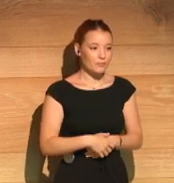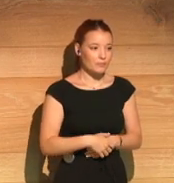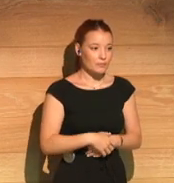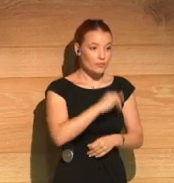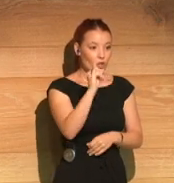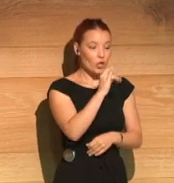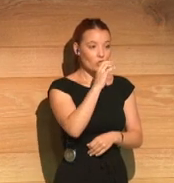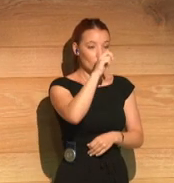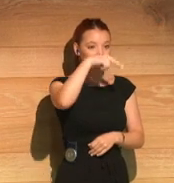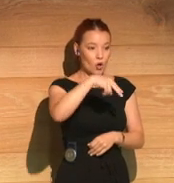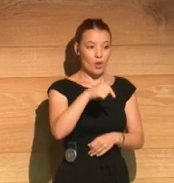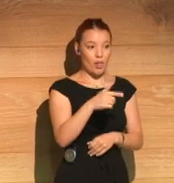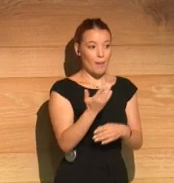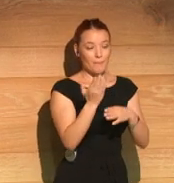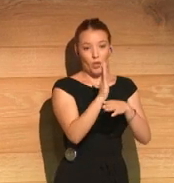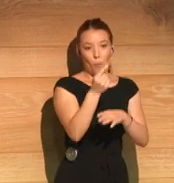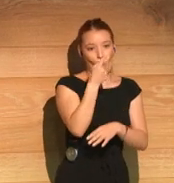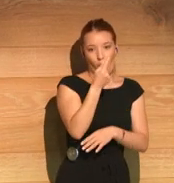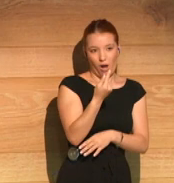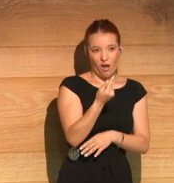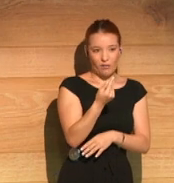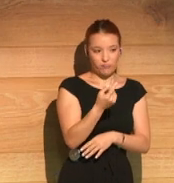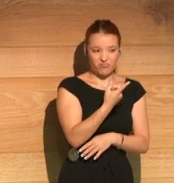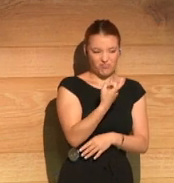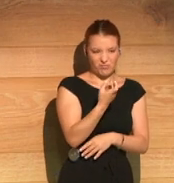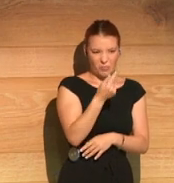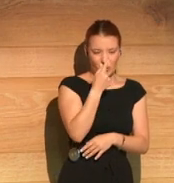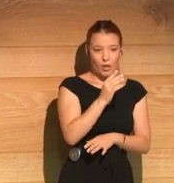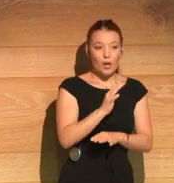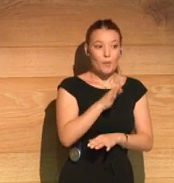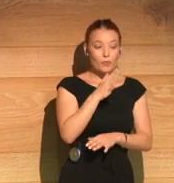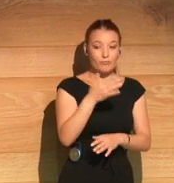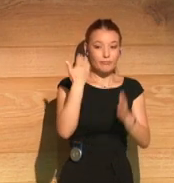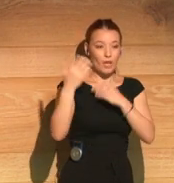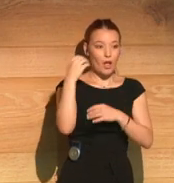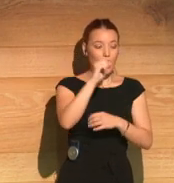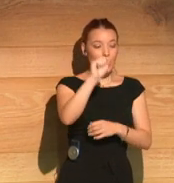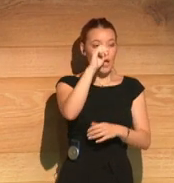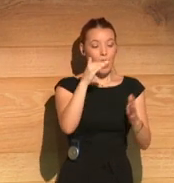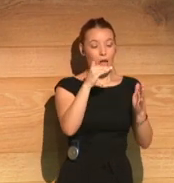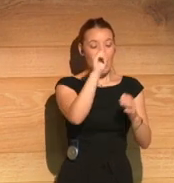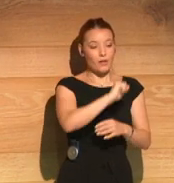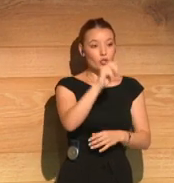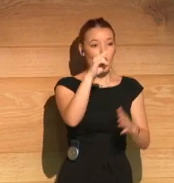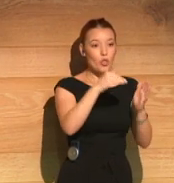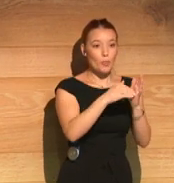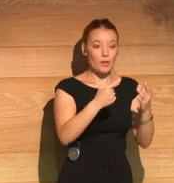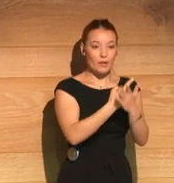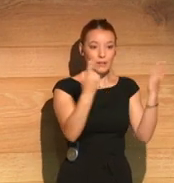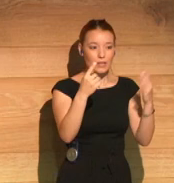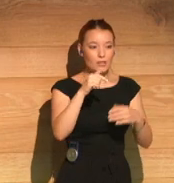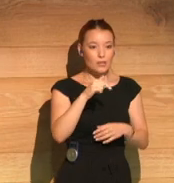So John Boyne is an author who started publishing in – he